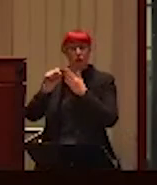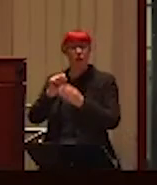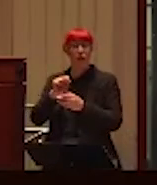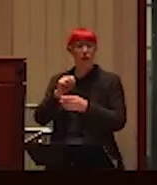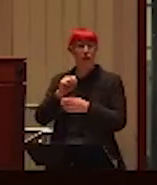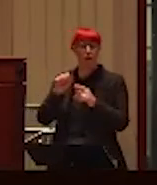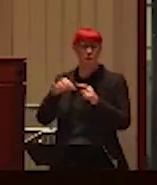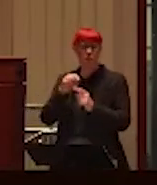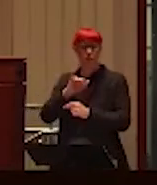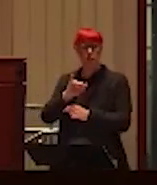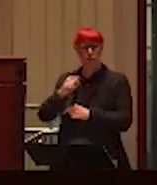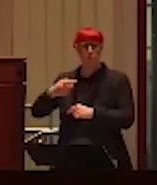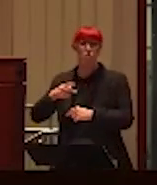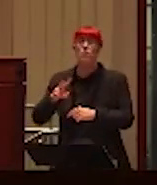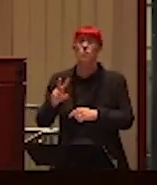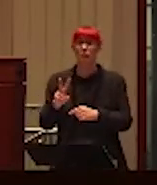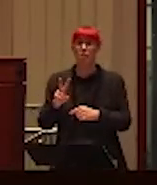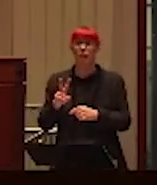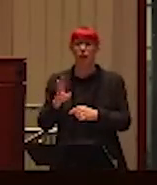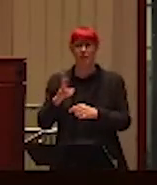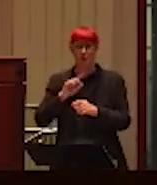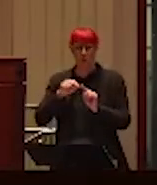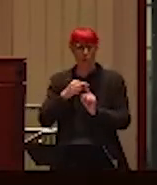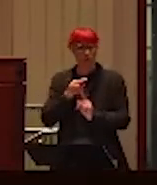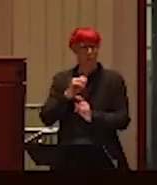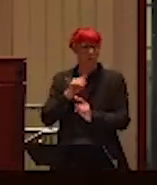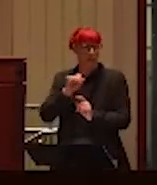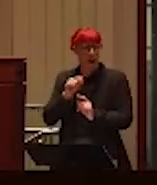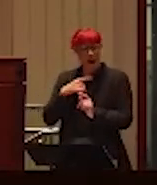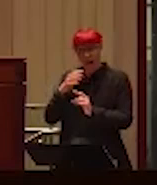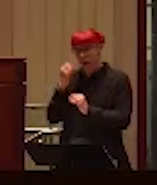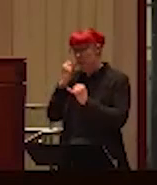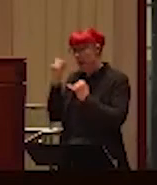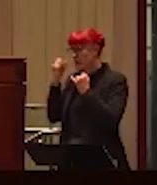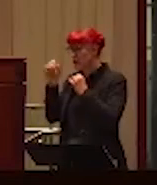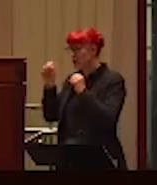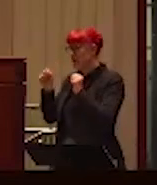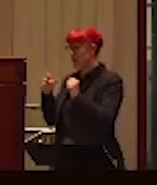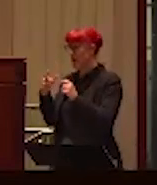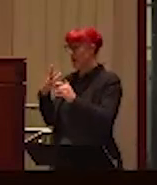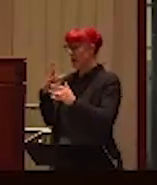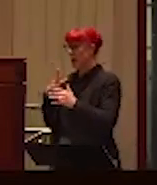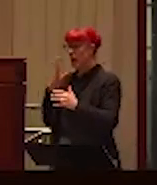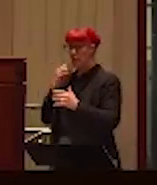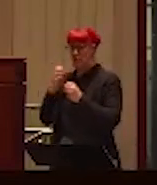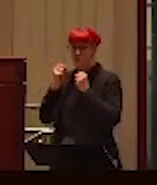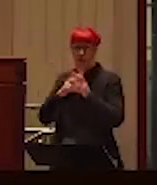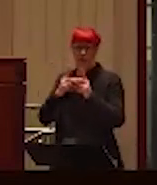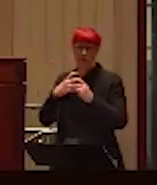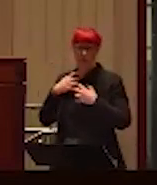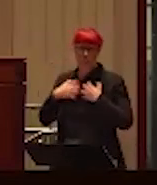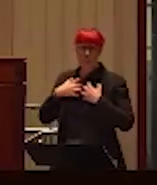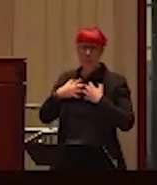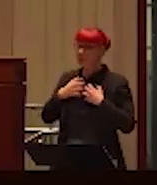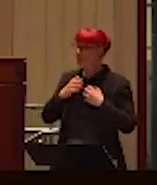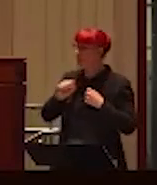of it, I can only imagine the opposition you've had to face from time to time, although you've never really complained to me too much directly. I don't like to